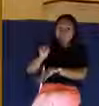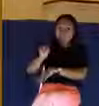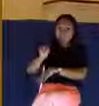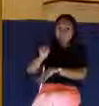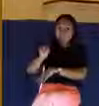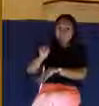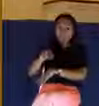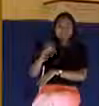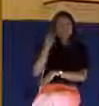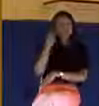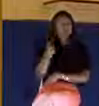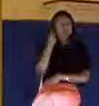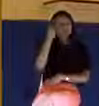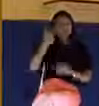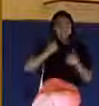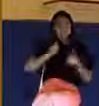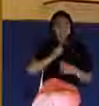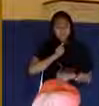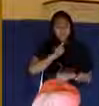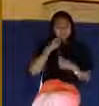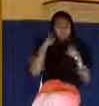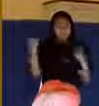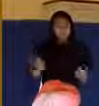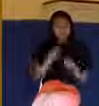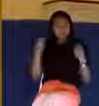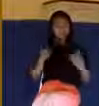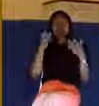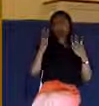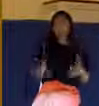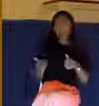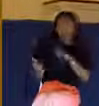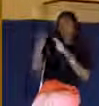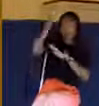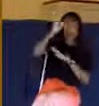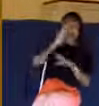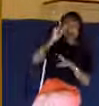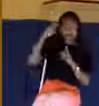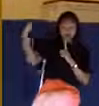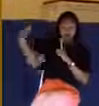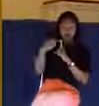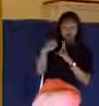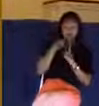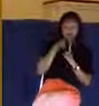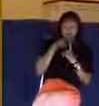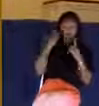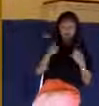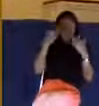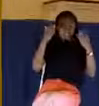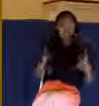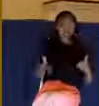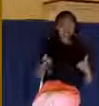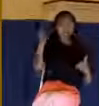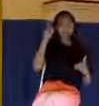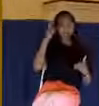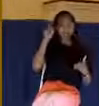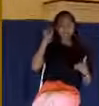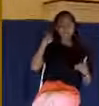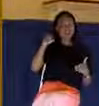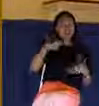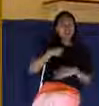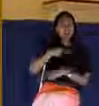If you understand how sinful you really are in the sight of a holy God, you'll have no problem calling yourself a worm.